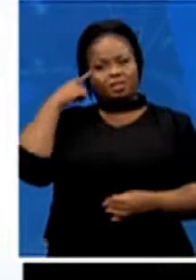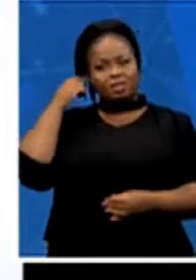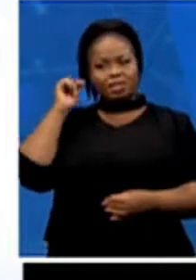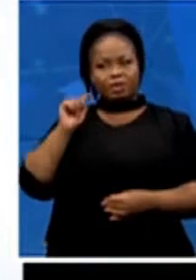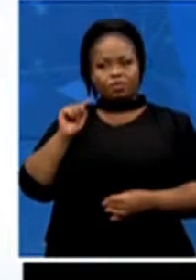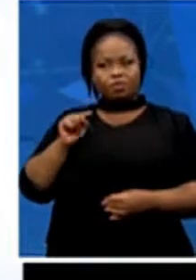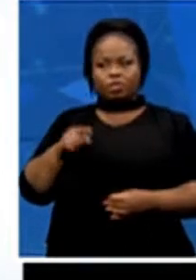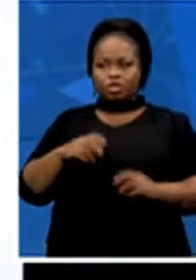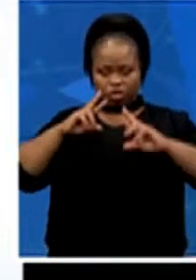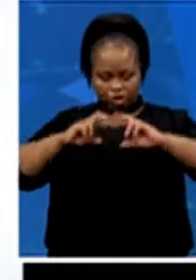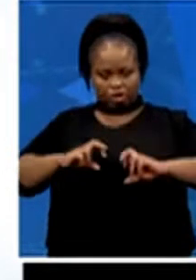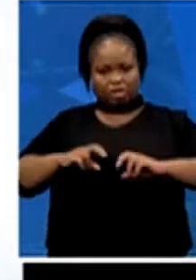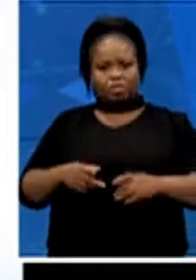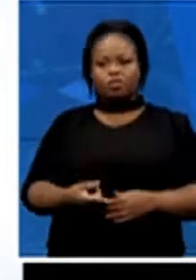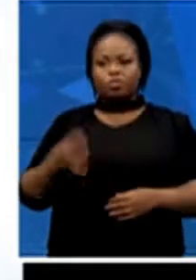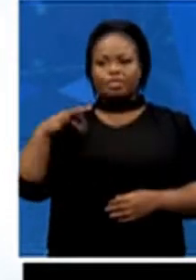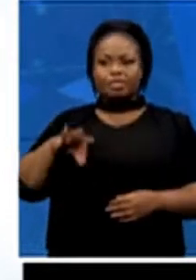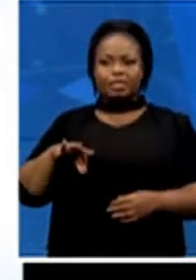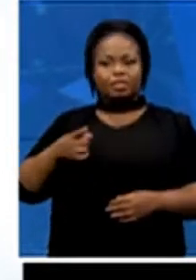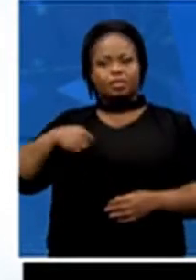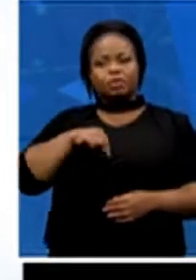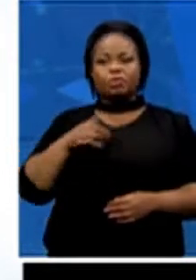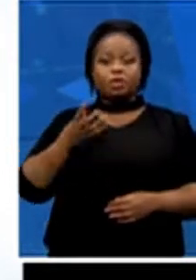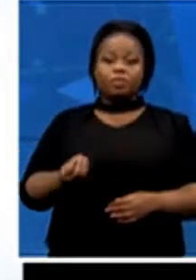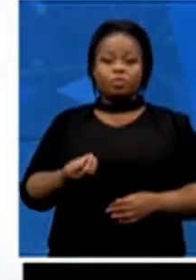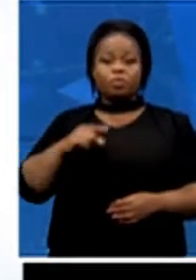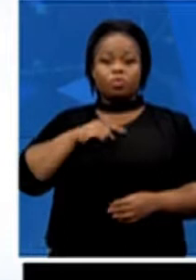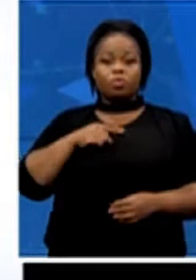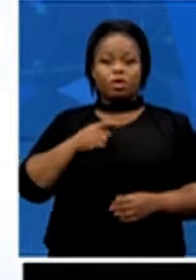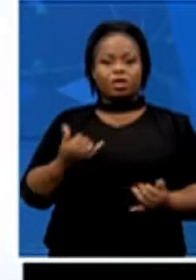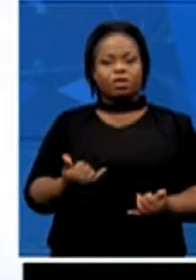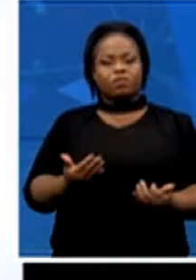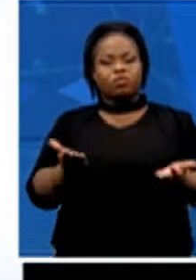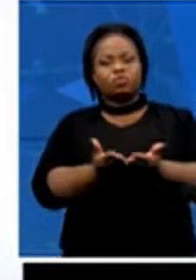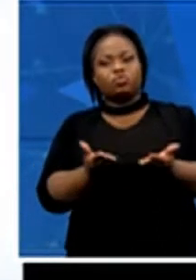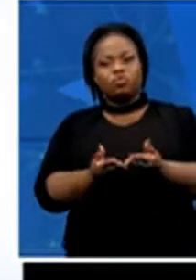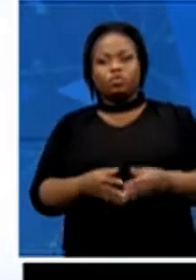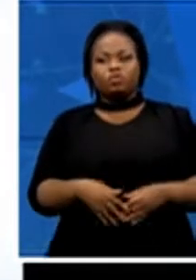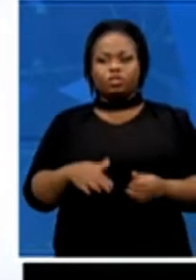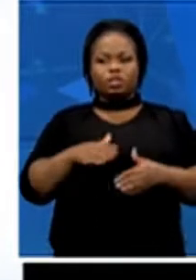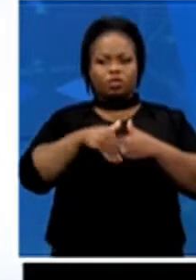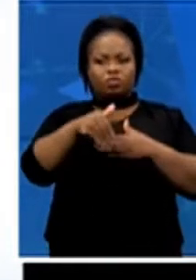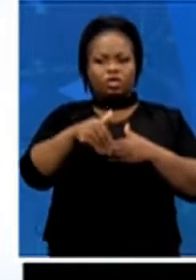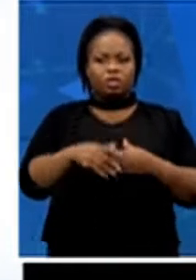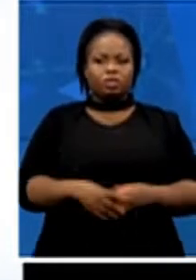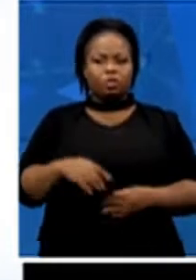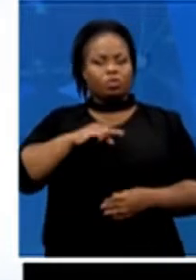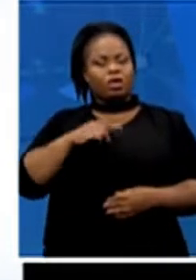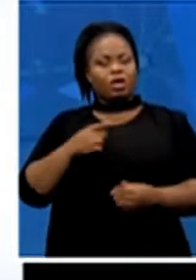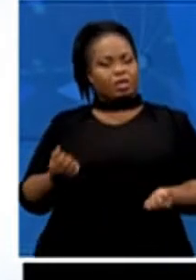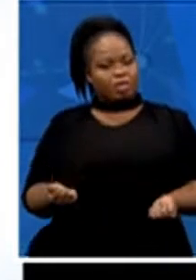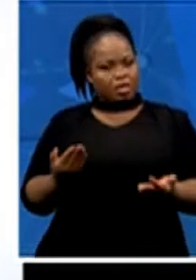is the attendance at well-resourced schools with good cricket cultures provided the opportunities to participate,